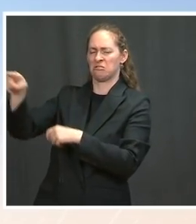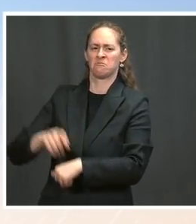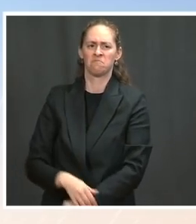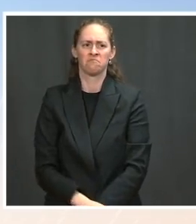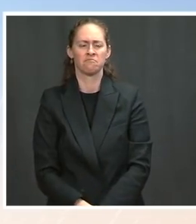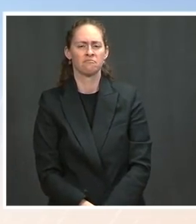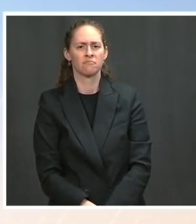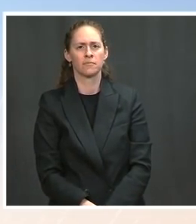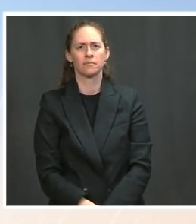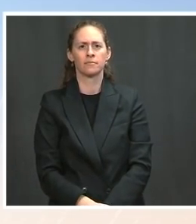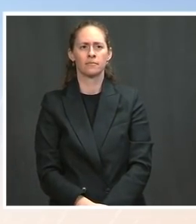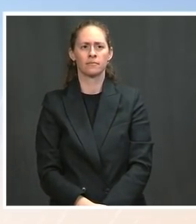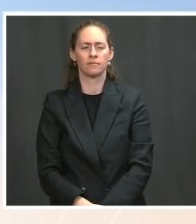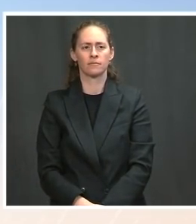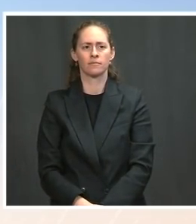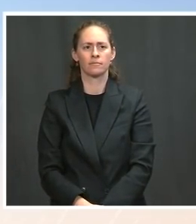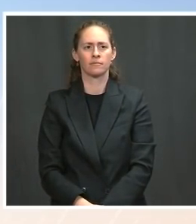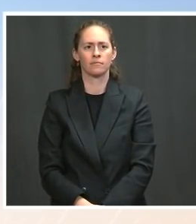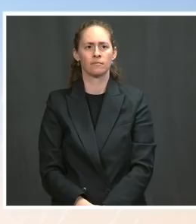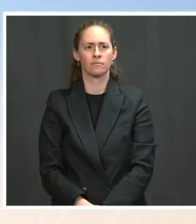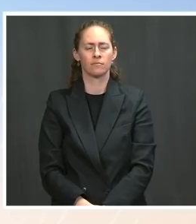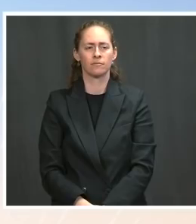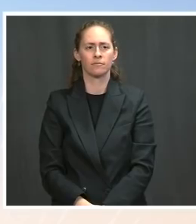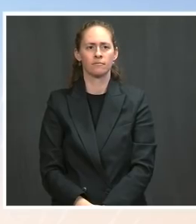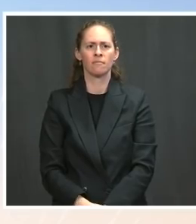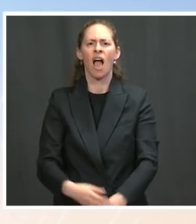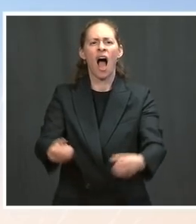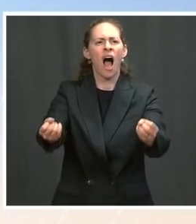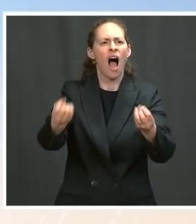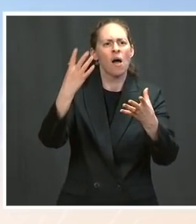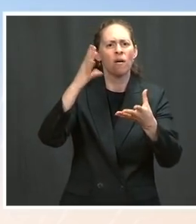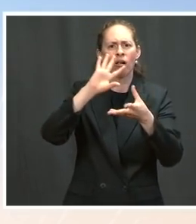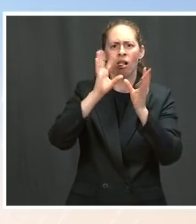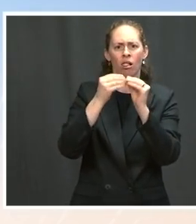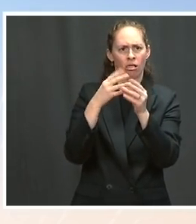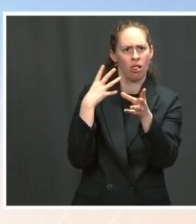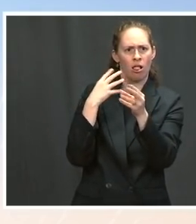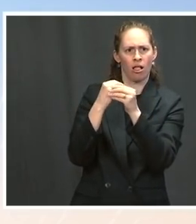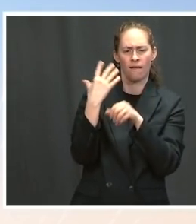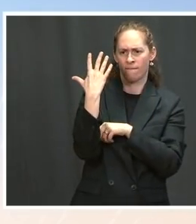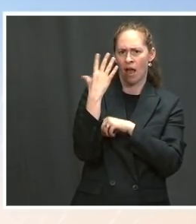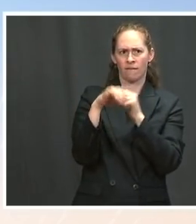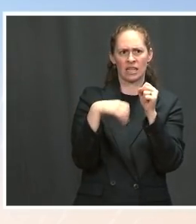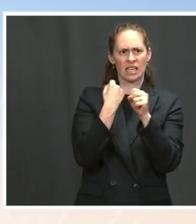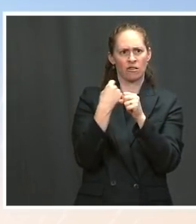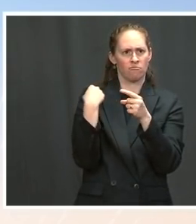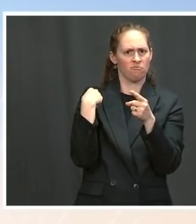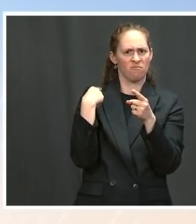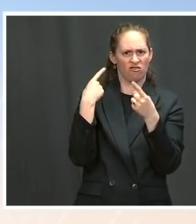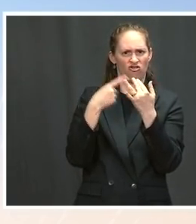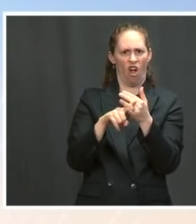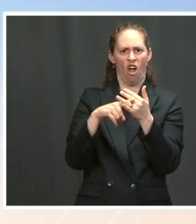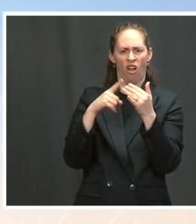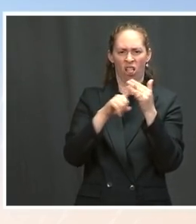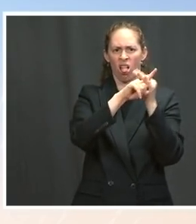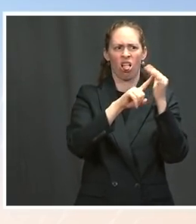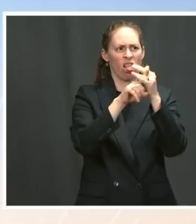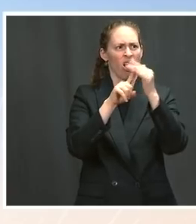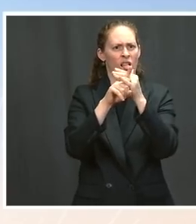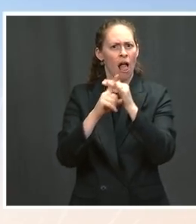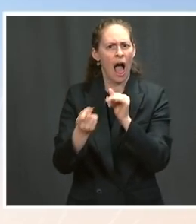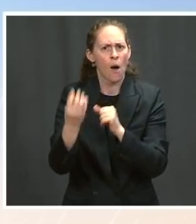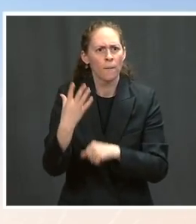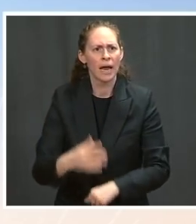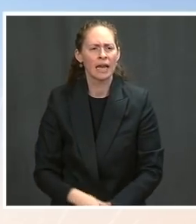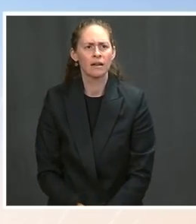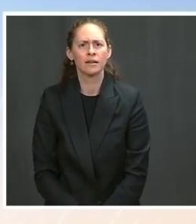have been reported over the five years that this phenomenon has been known to us? Ms. It's an excellent question. It's limited.